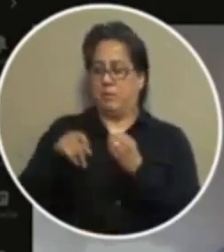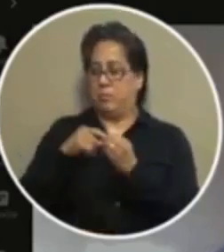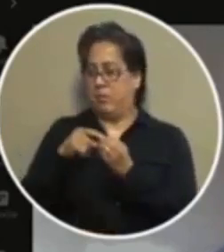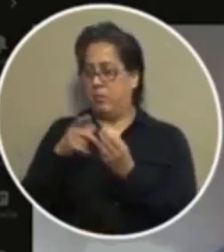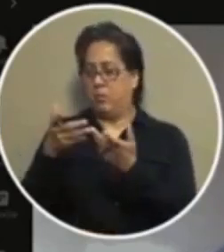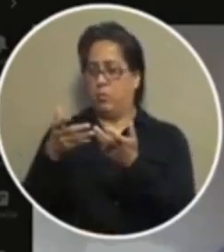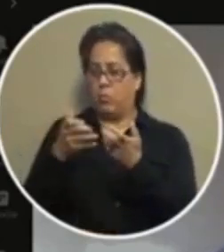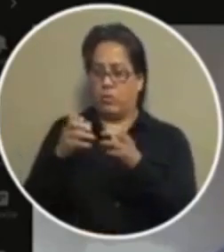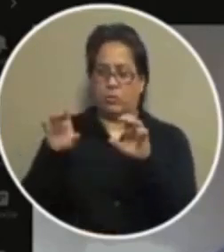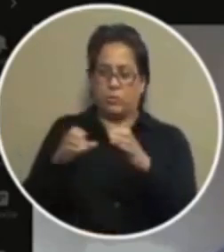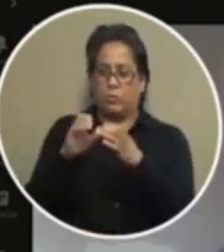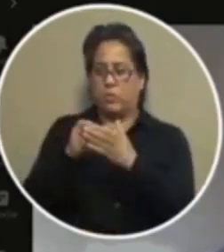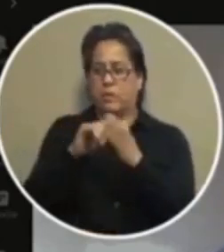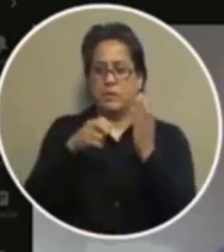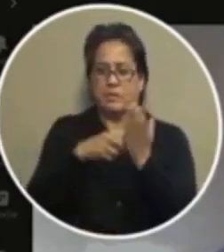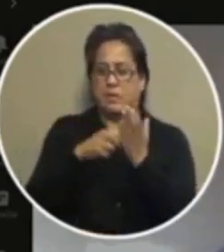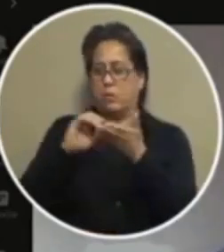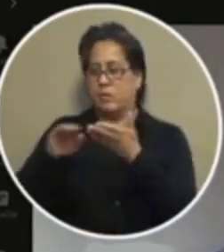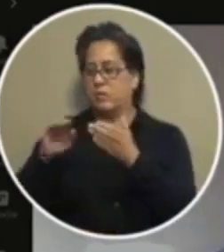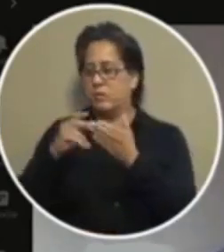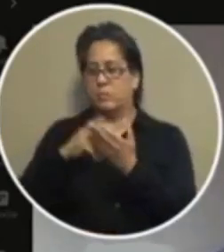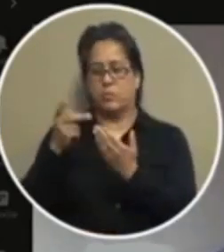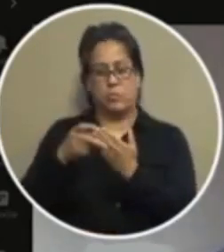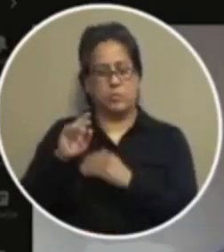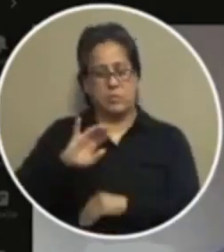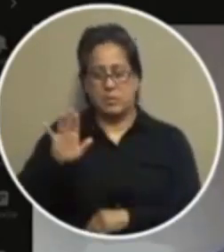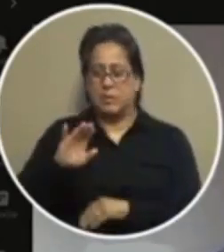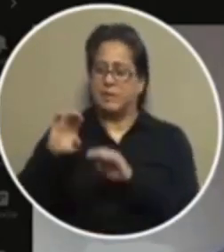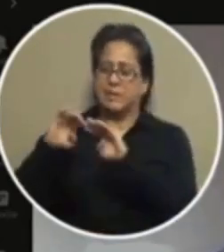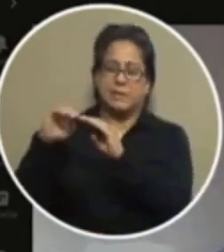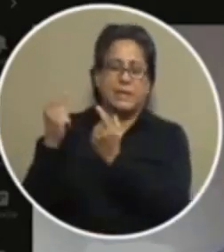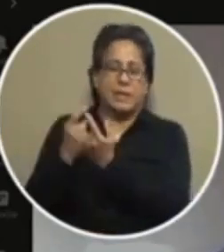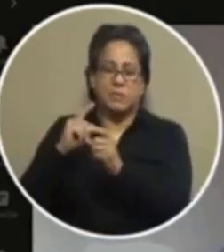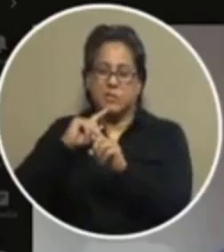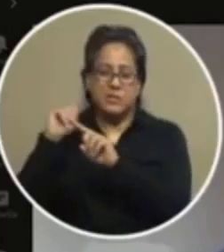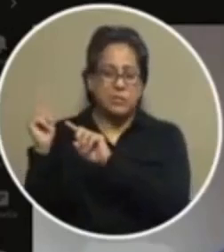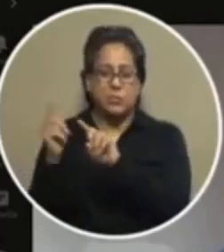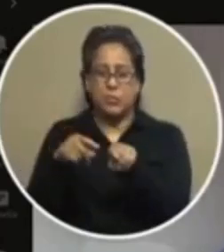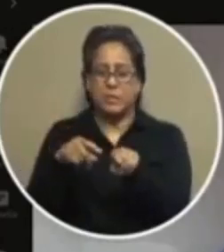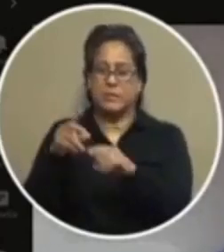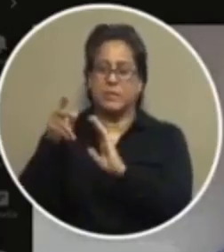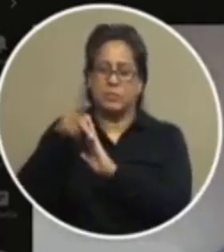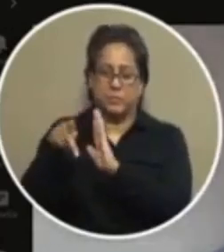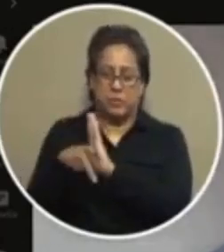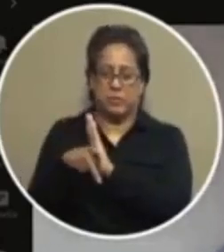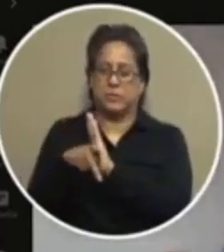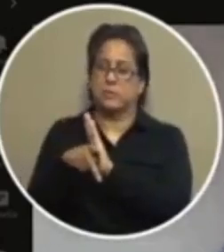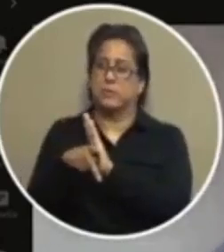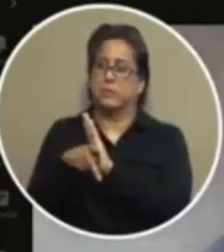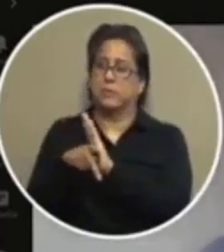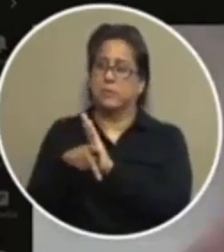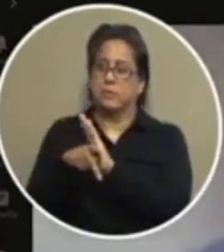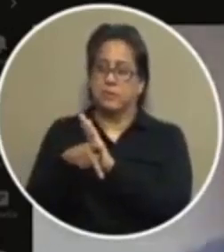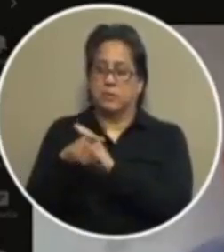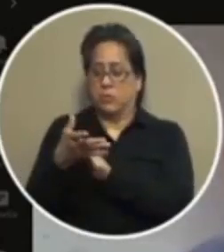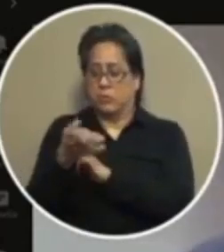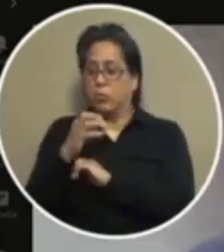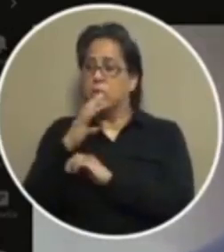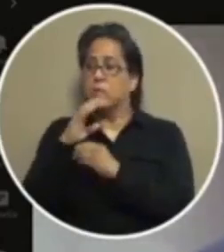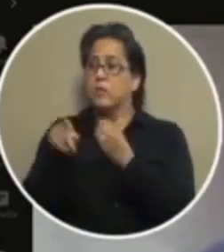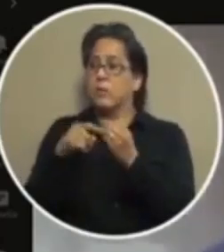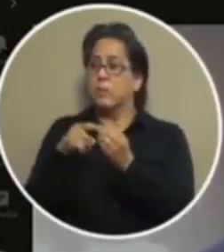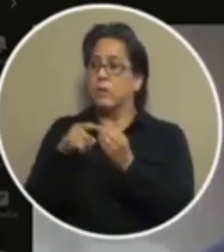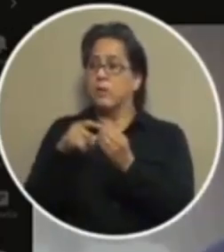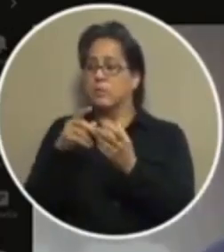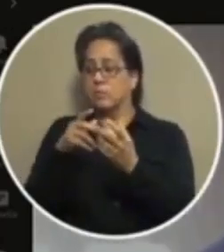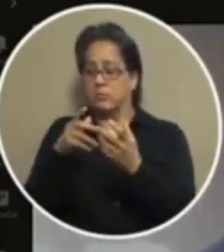not they want to do a site and release program that is a council direction that is policy and if we want to talk about getting into